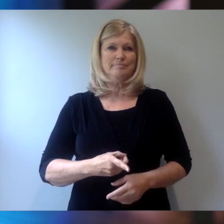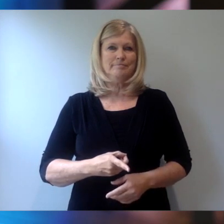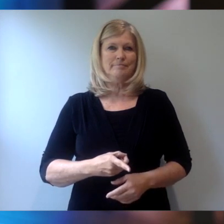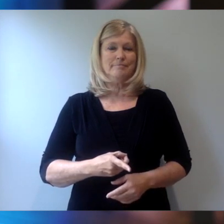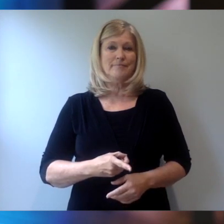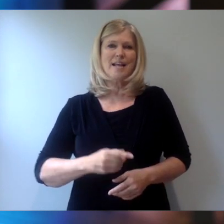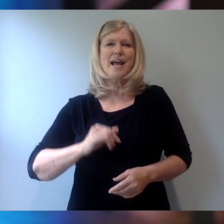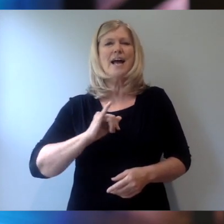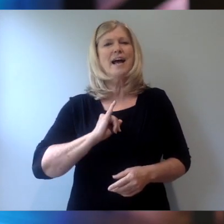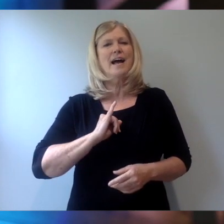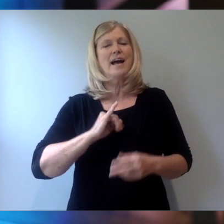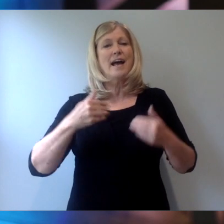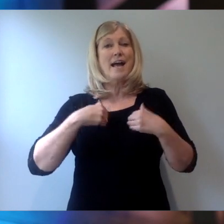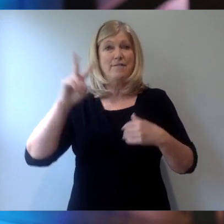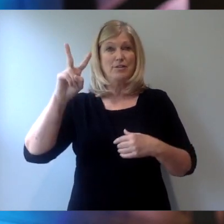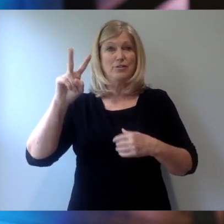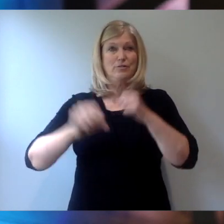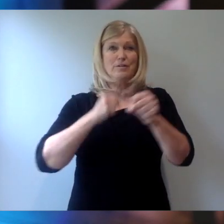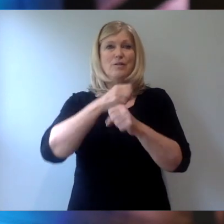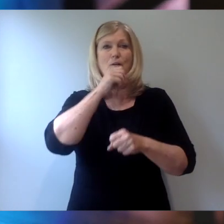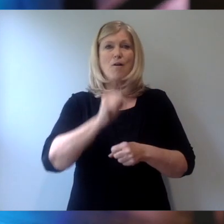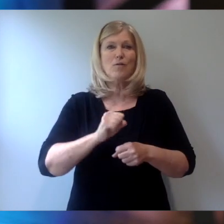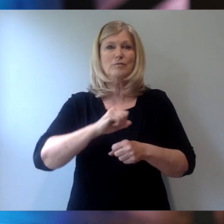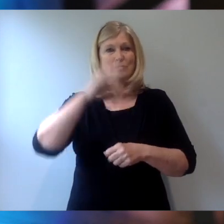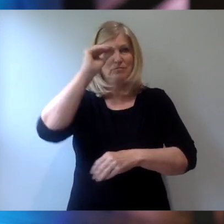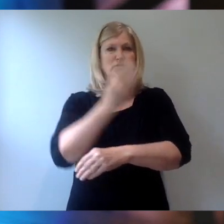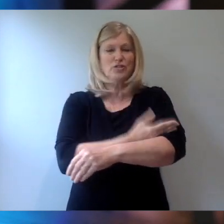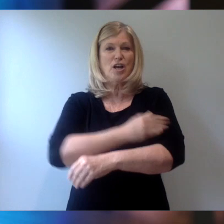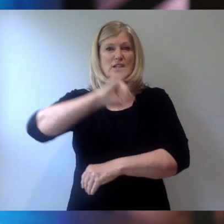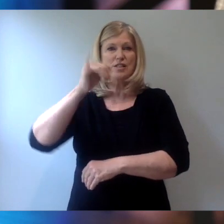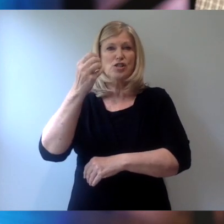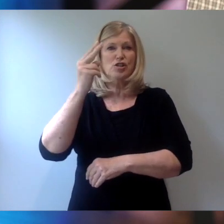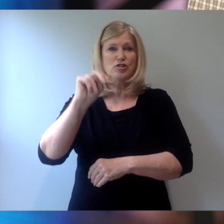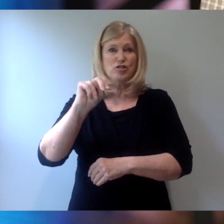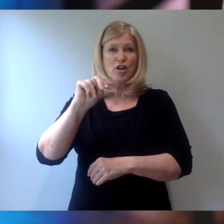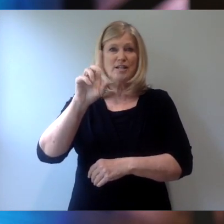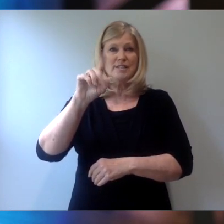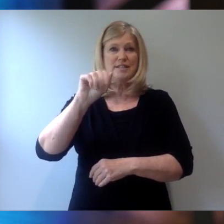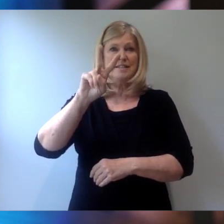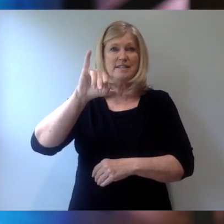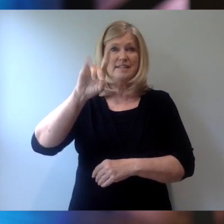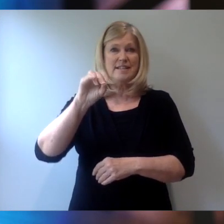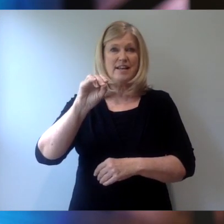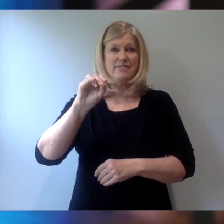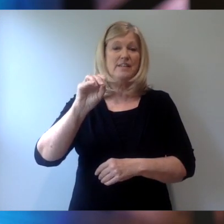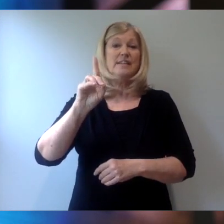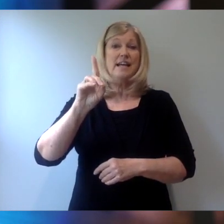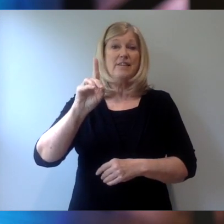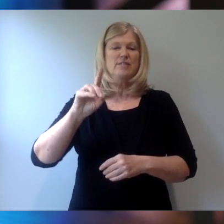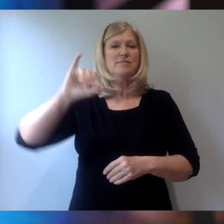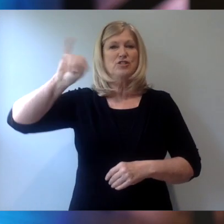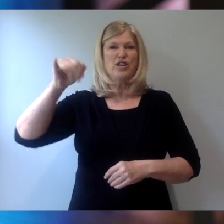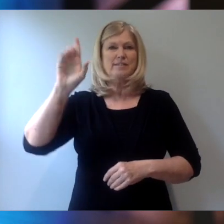I've got a two-year-old son named John David. It's so interesting to see the differences in